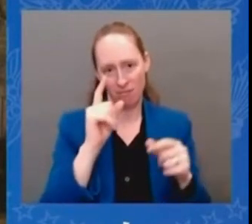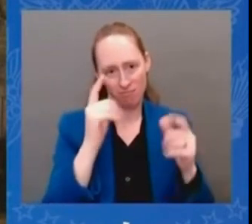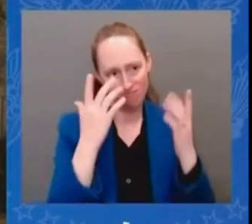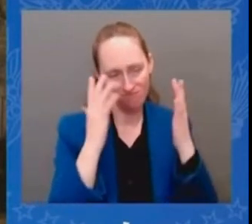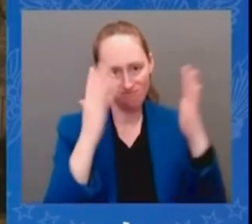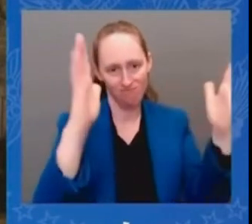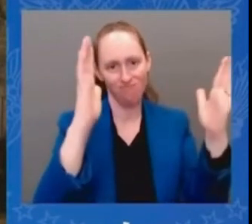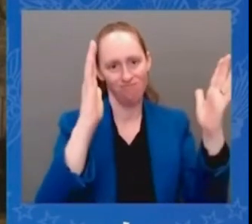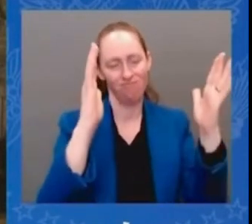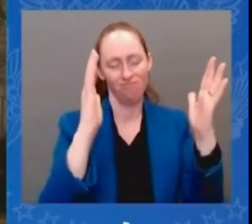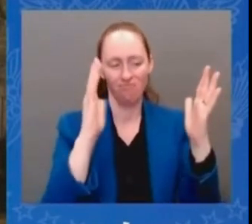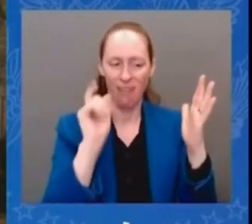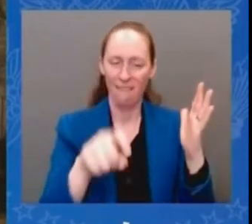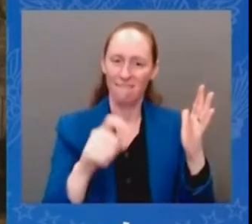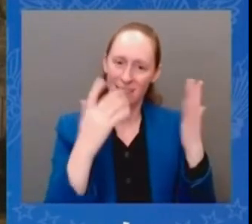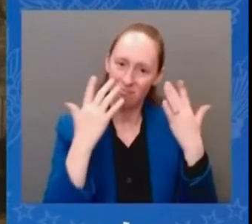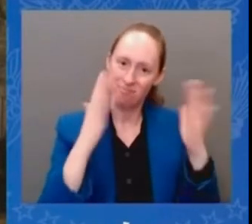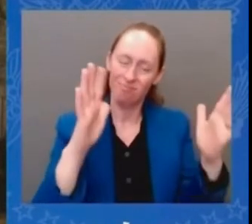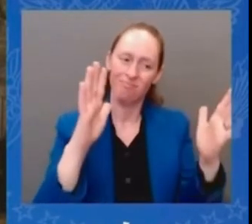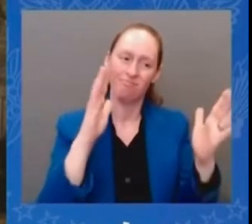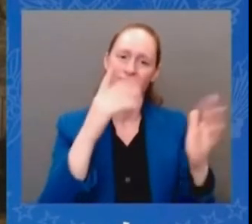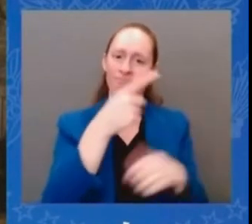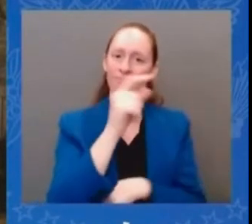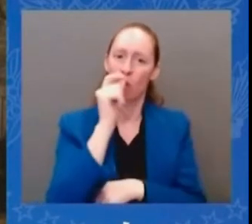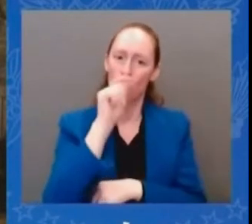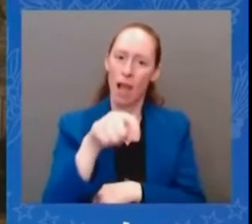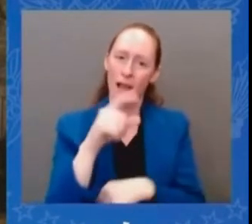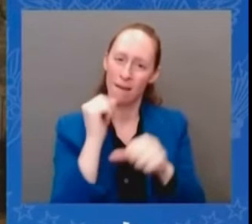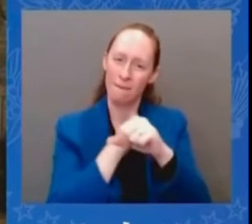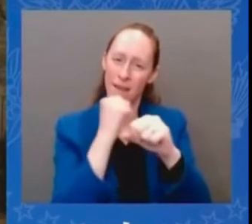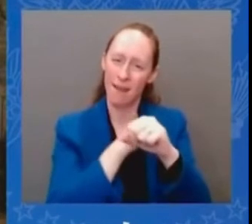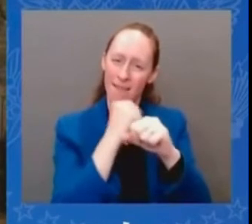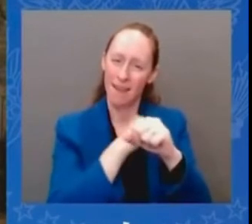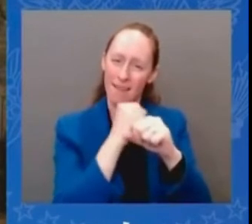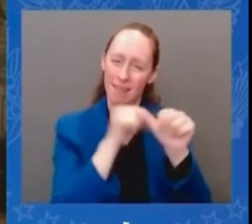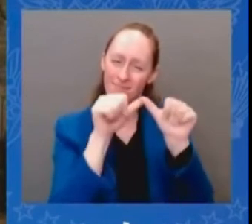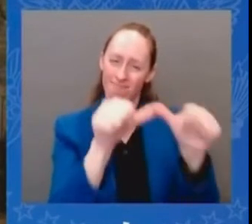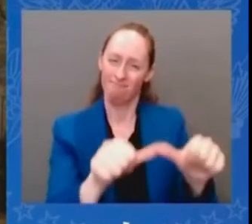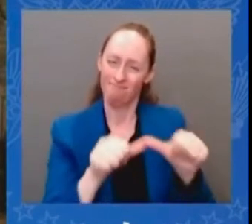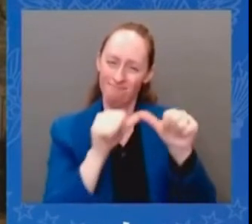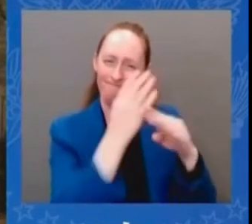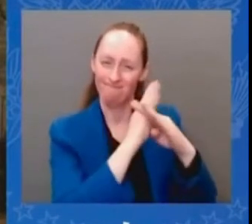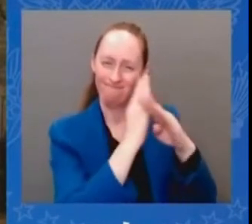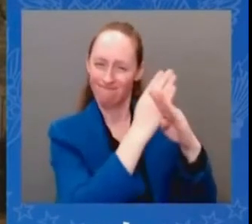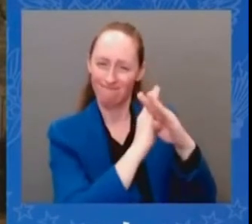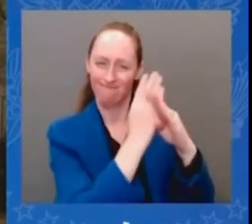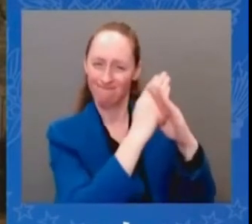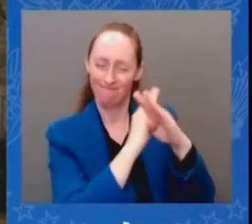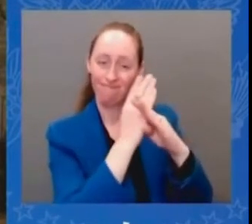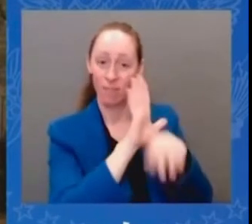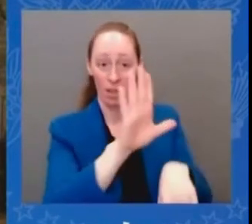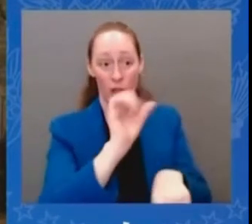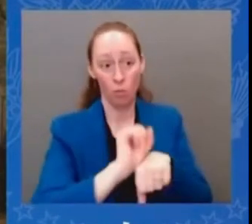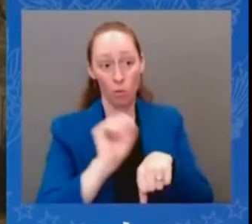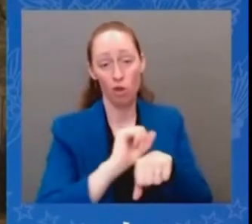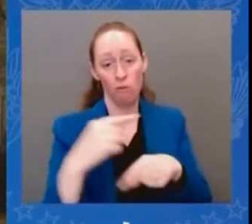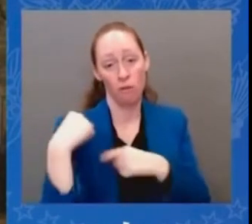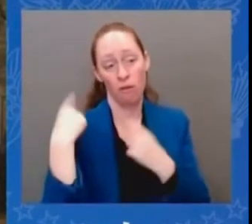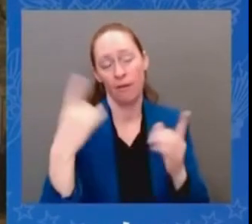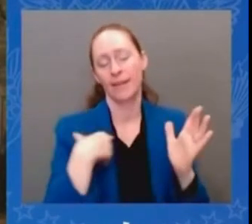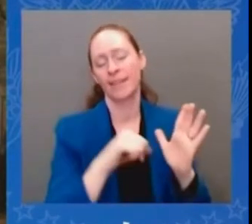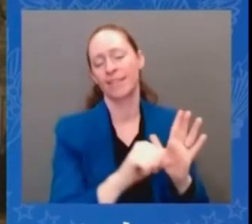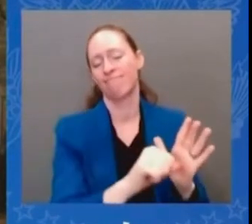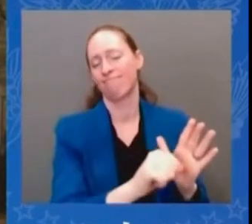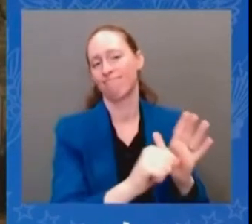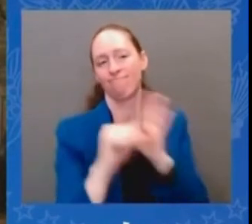ukrainian people and ukrainian military i mean they are really been amazing and uh i uh i think